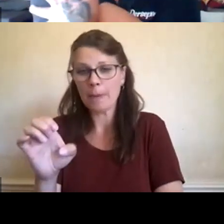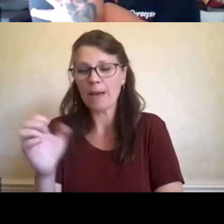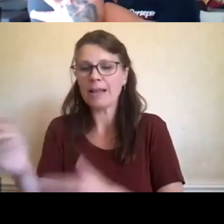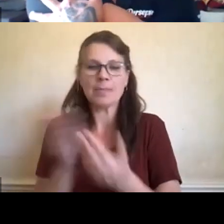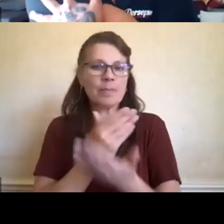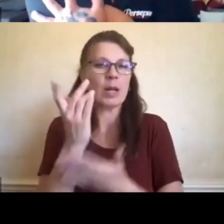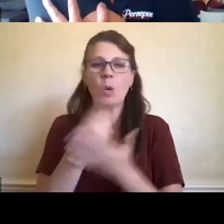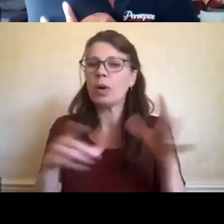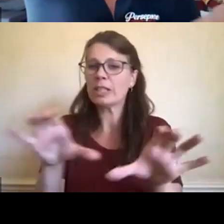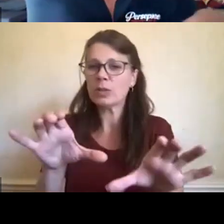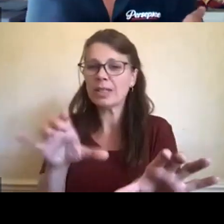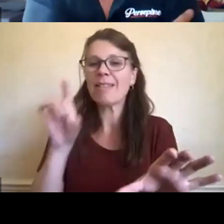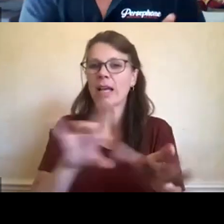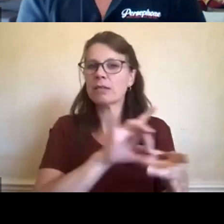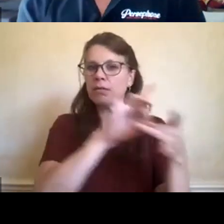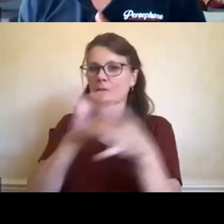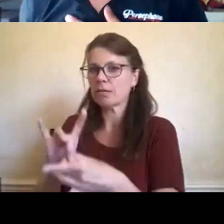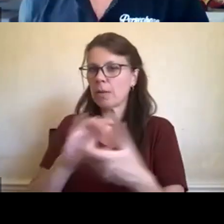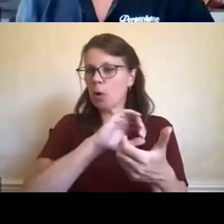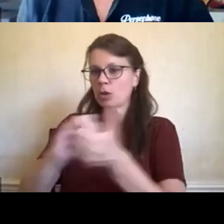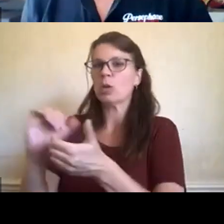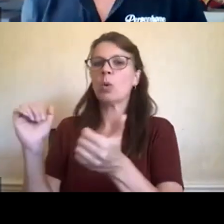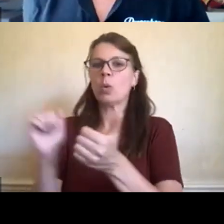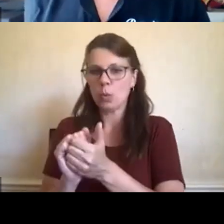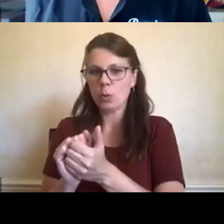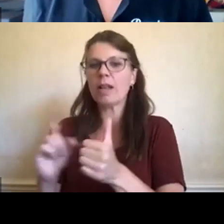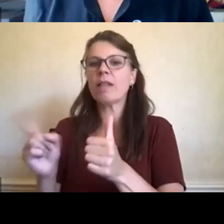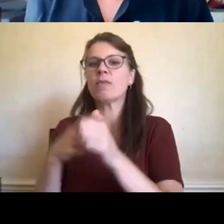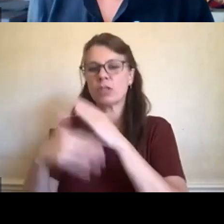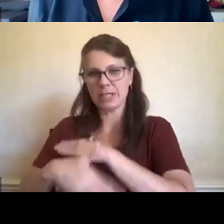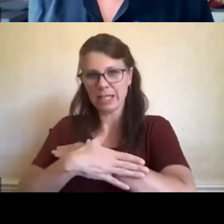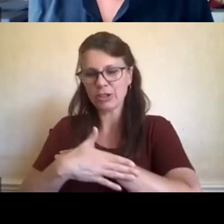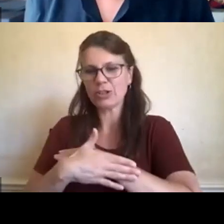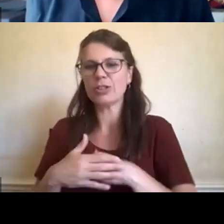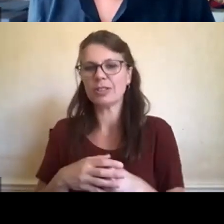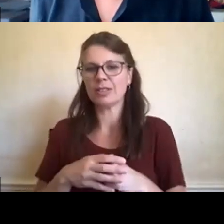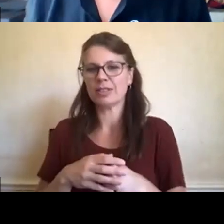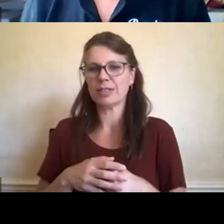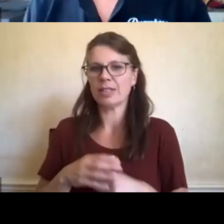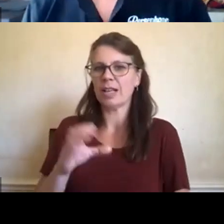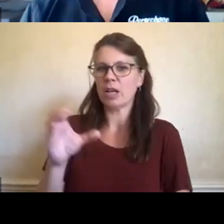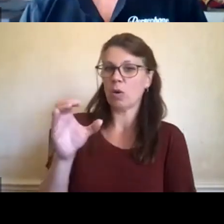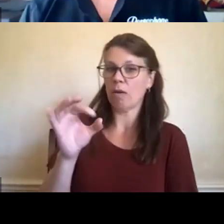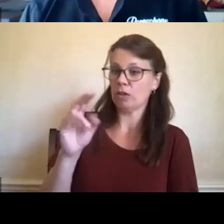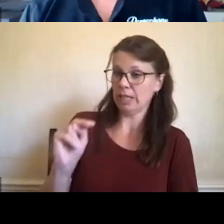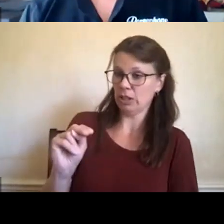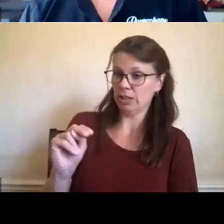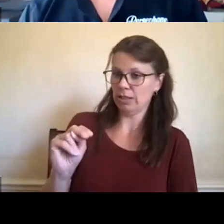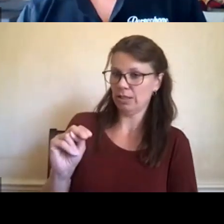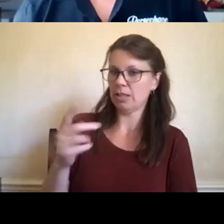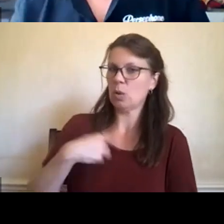first nations. And we found that at coastal first nations with all of our communities, these agreements and why we're so